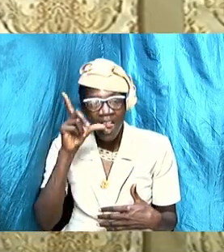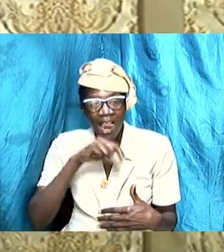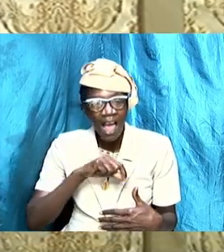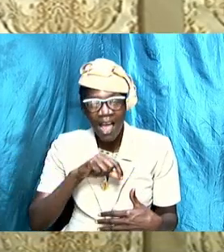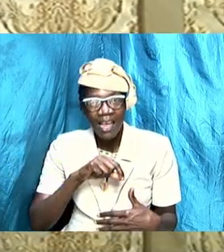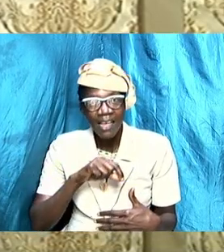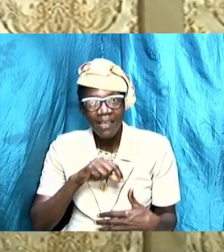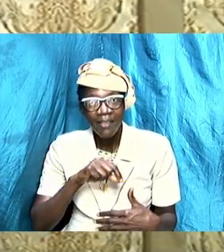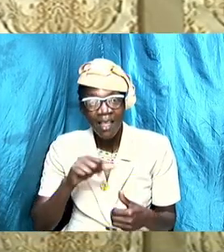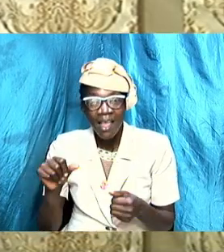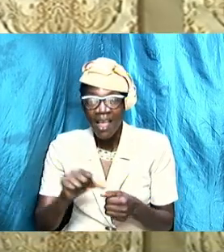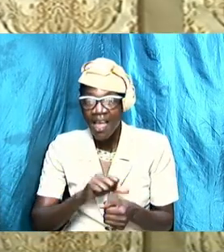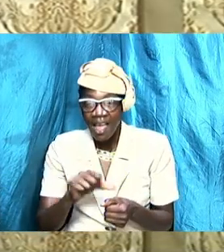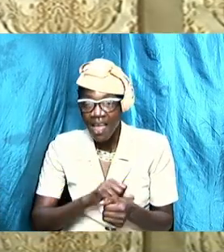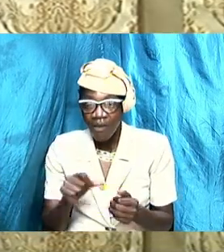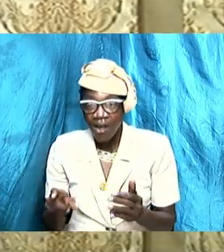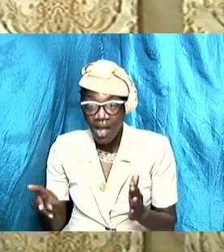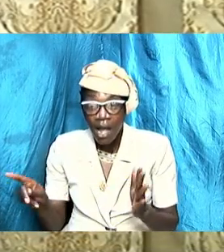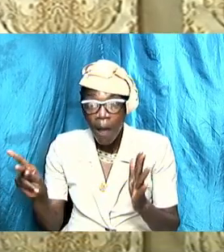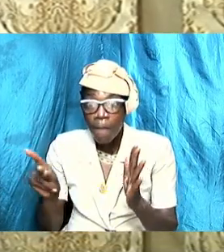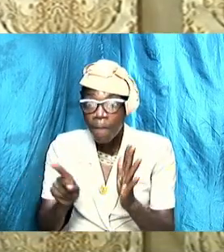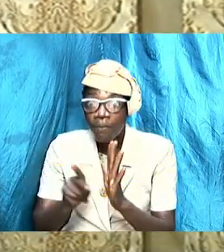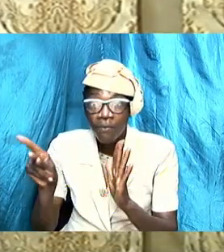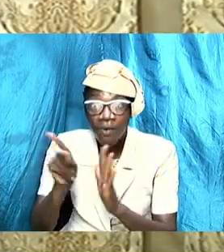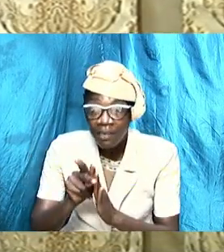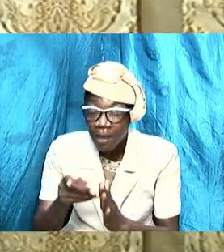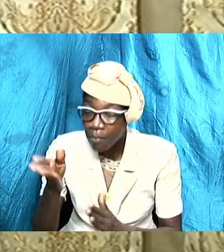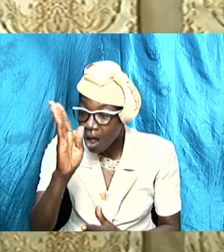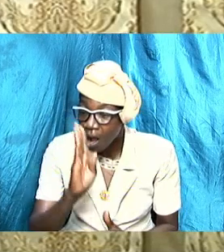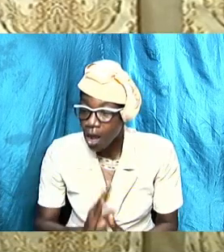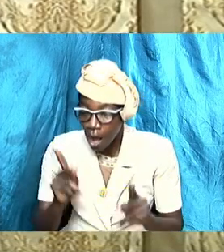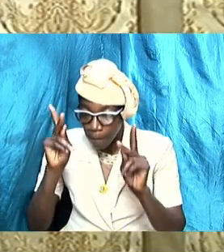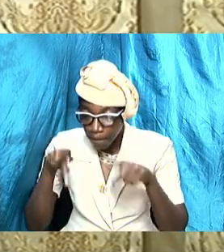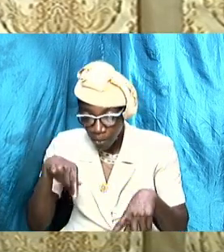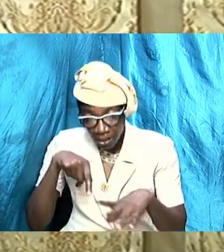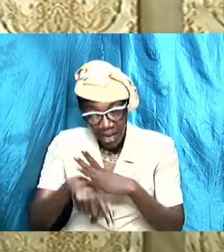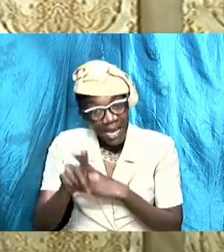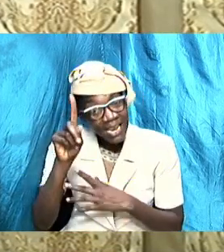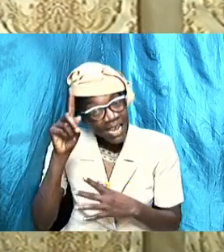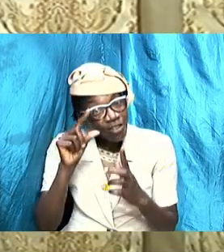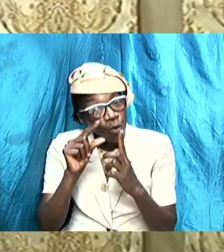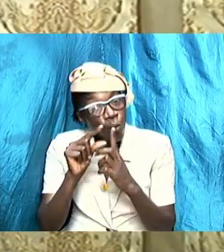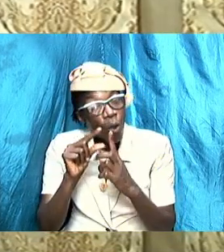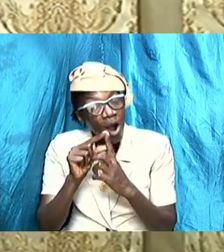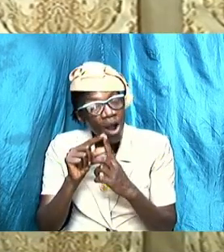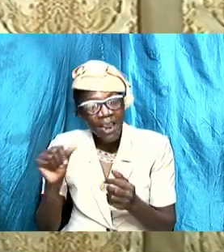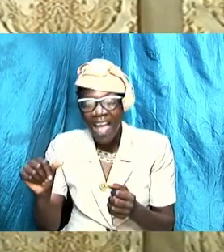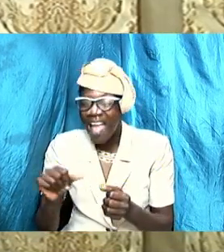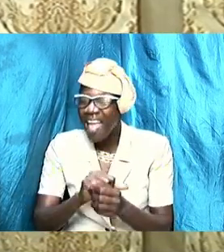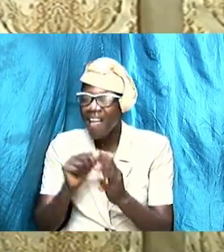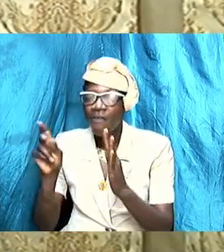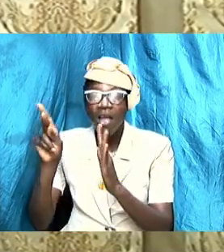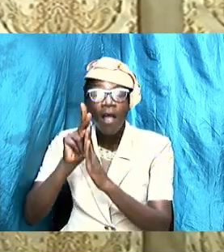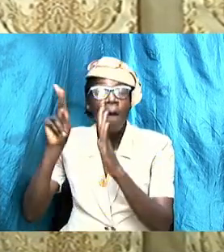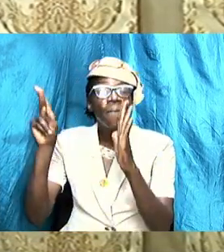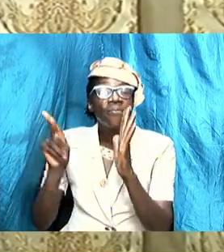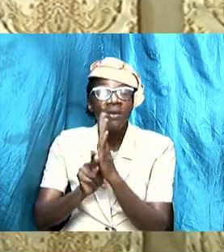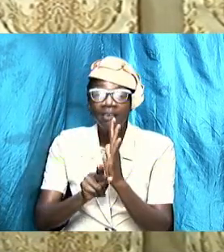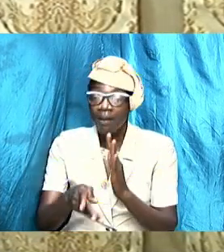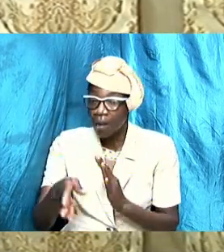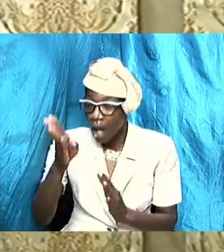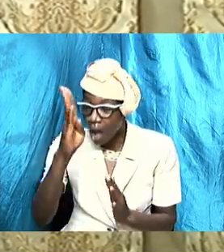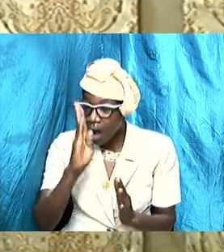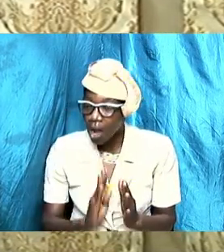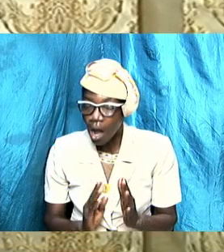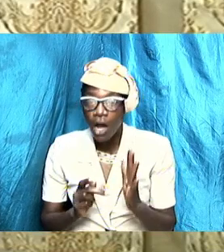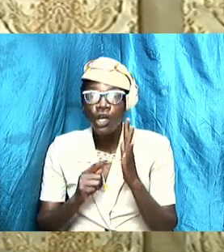And every principle that God has placed in His Word, every principle that God has